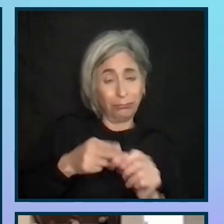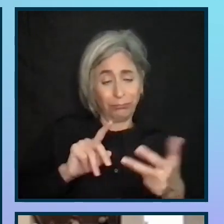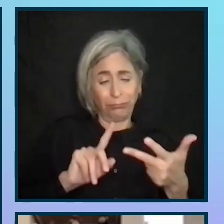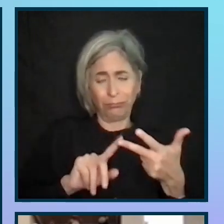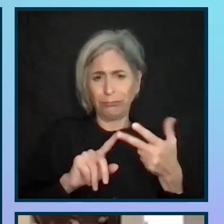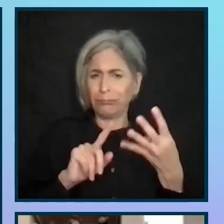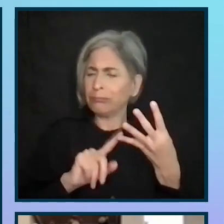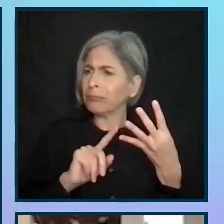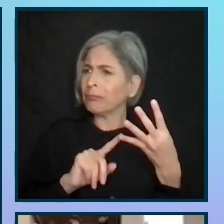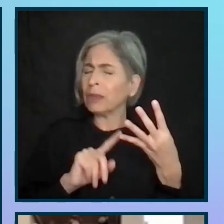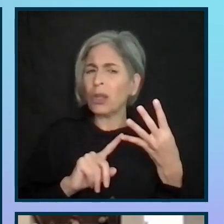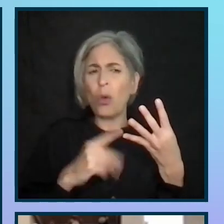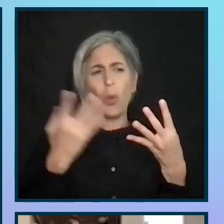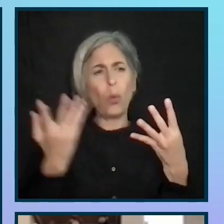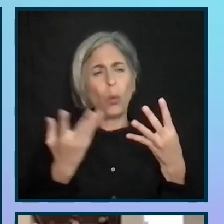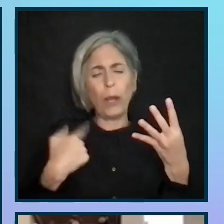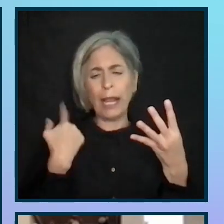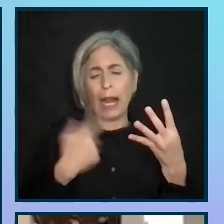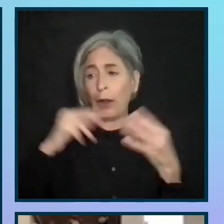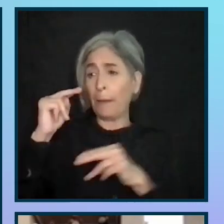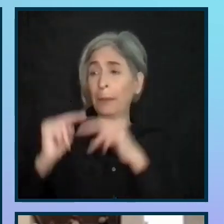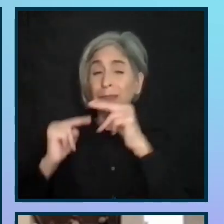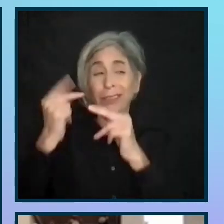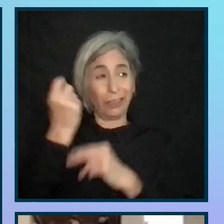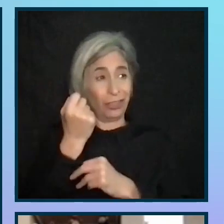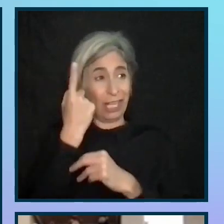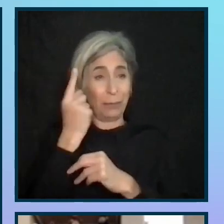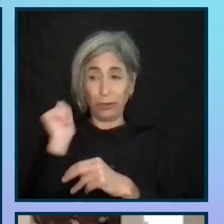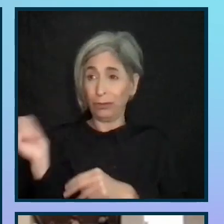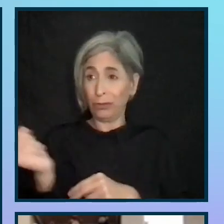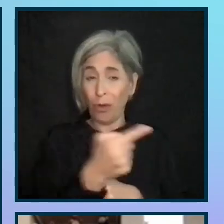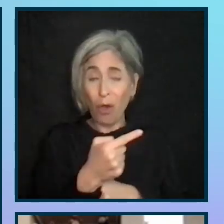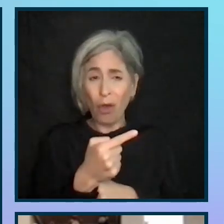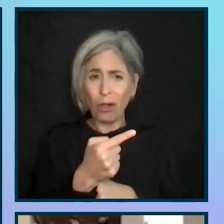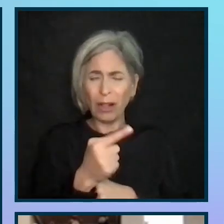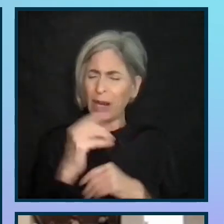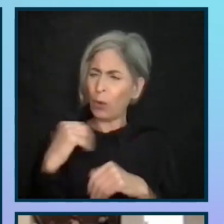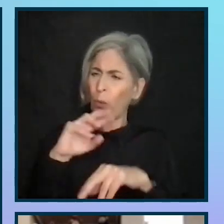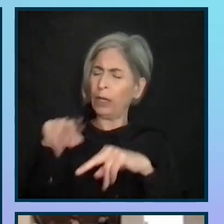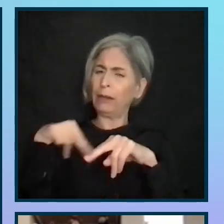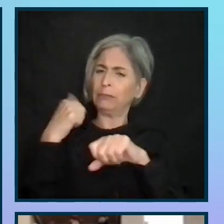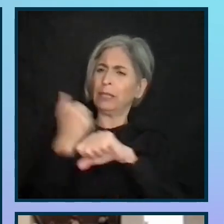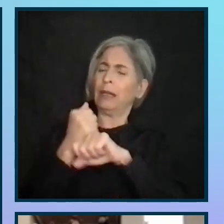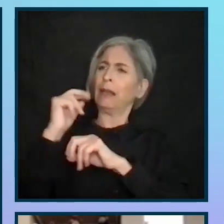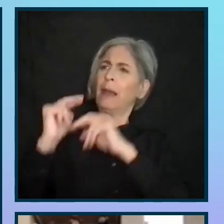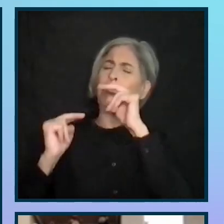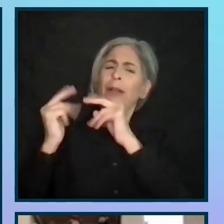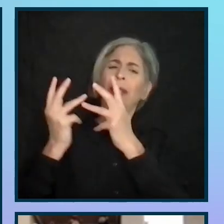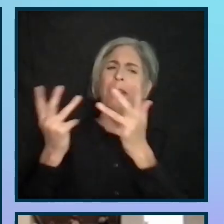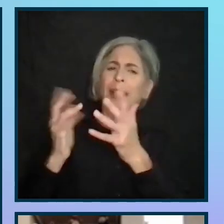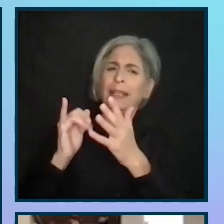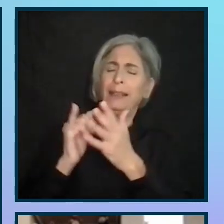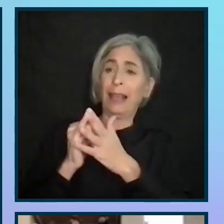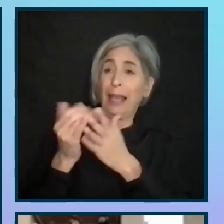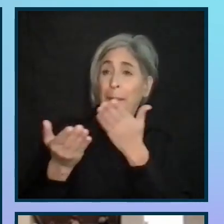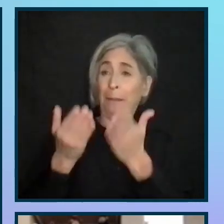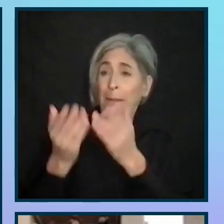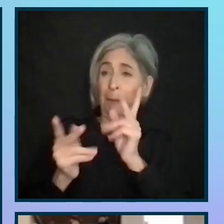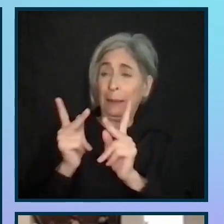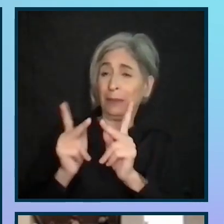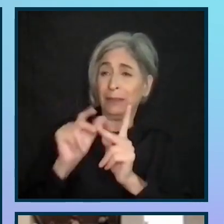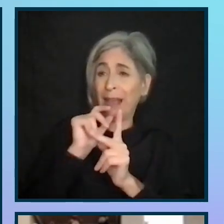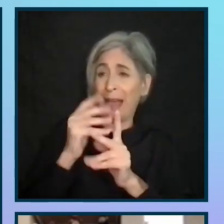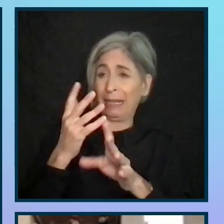Is what we're building understandable? Are we building something that requires information someone will not or might not have?